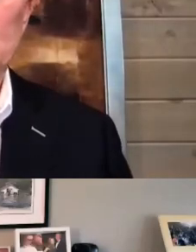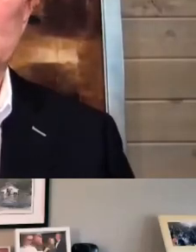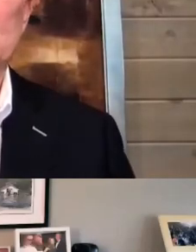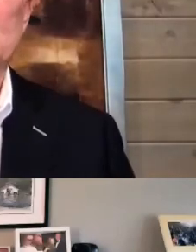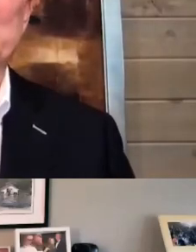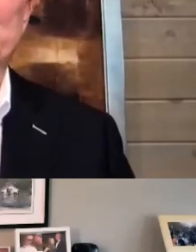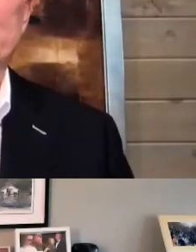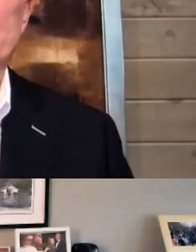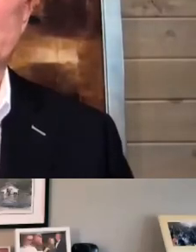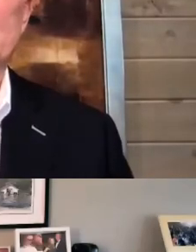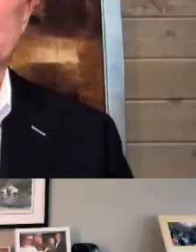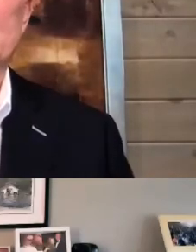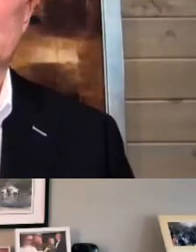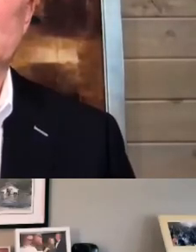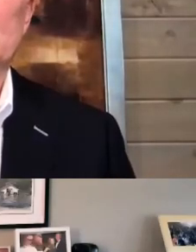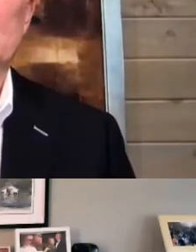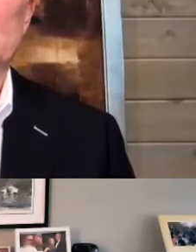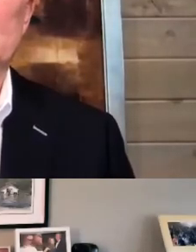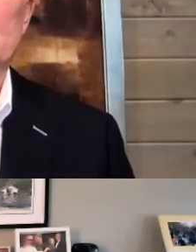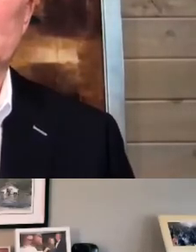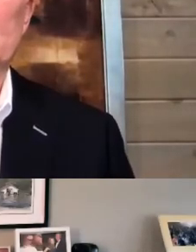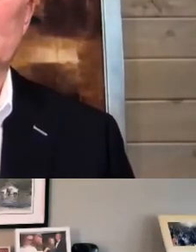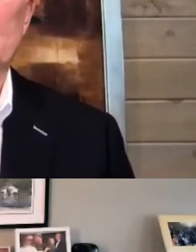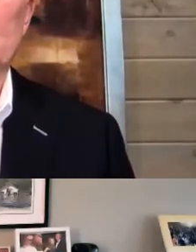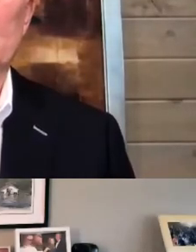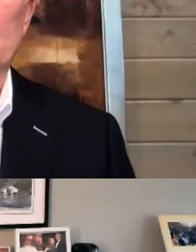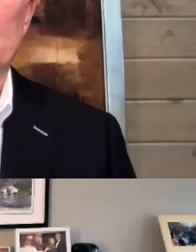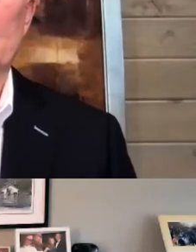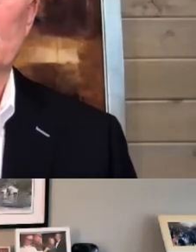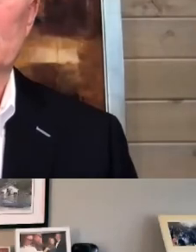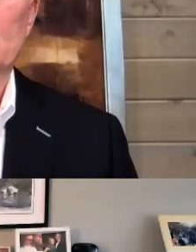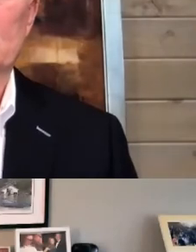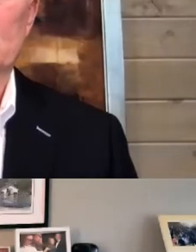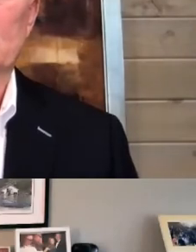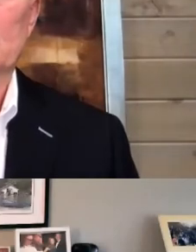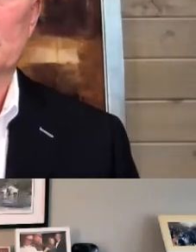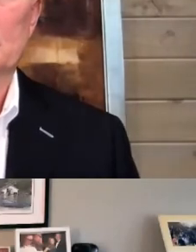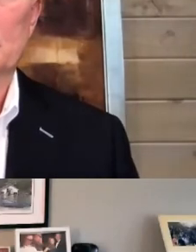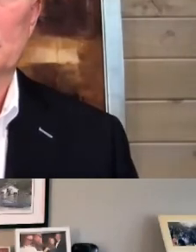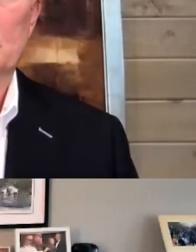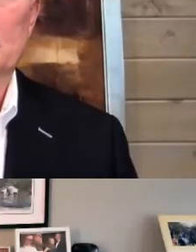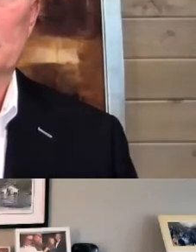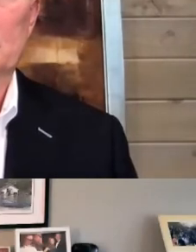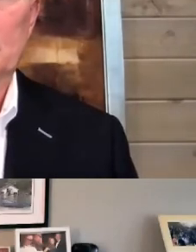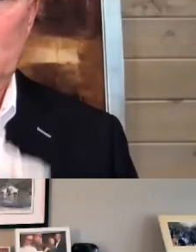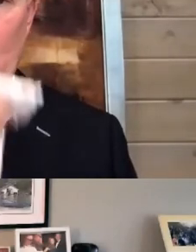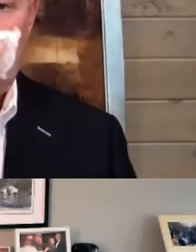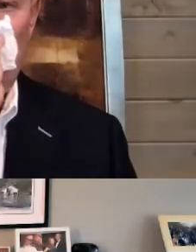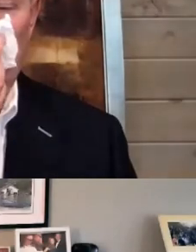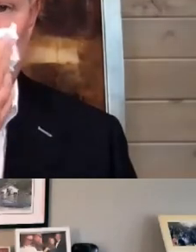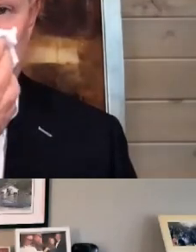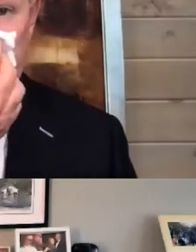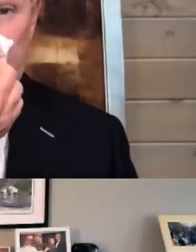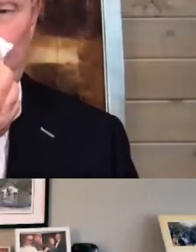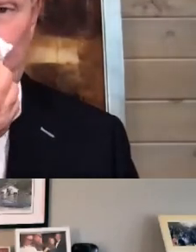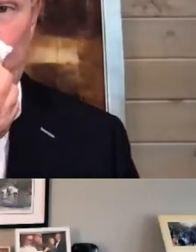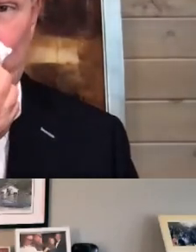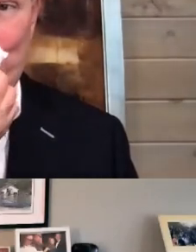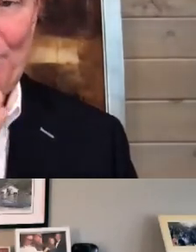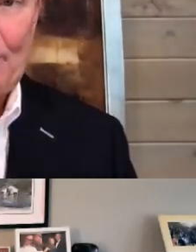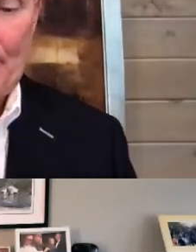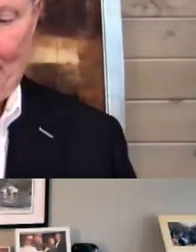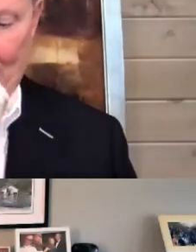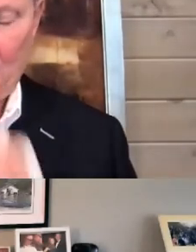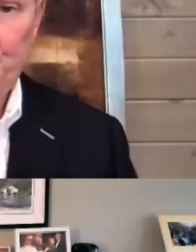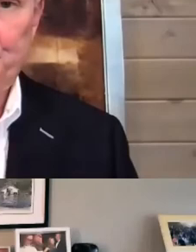builds on itself so that they feel ownership over the change. They feel like they have control over it. And